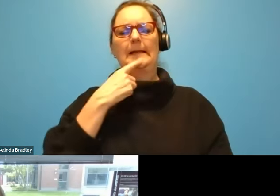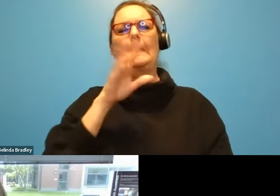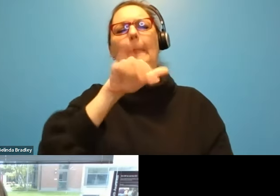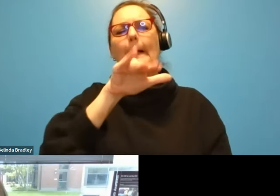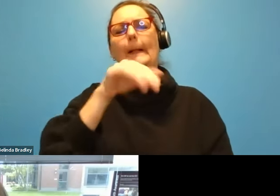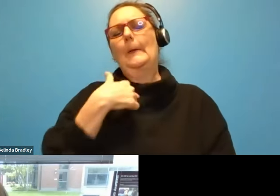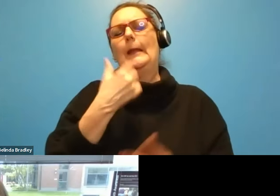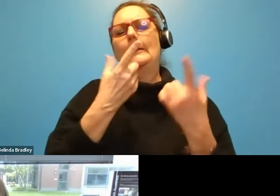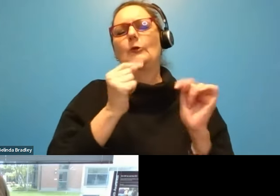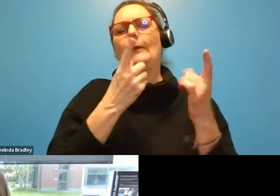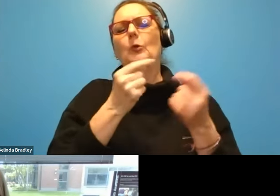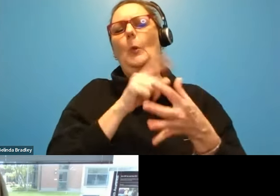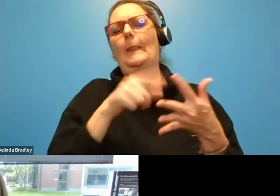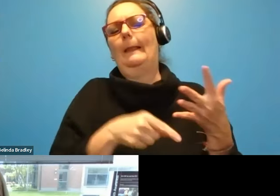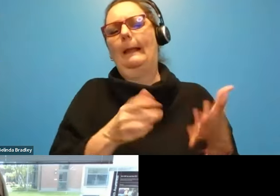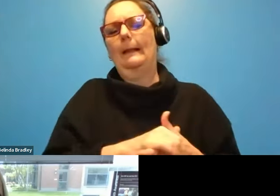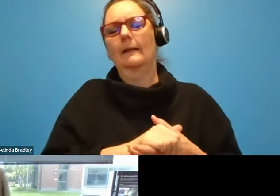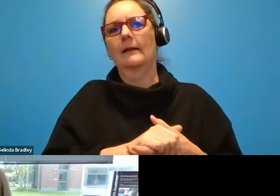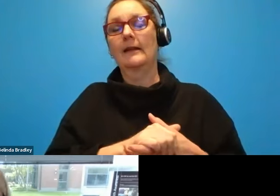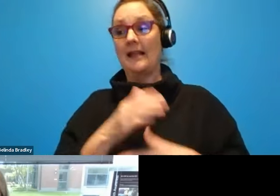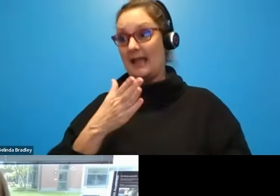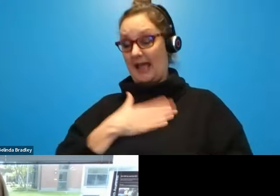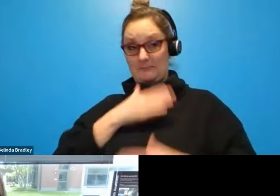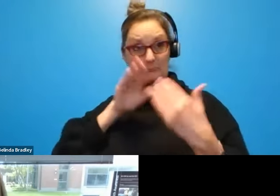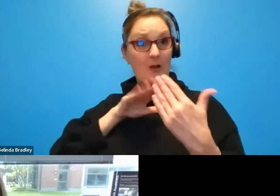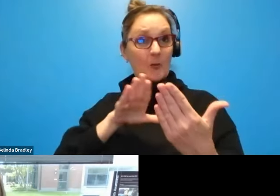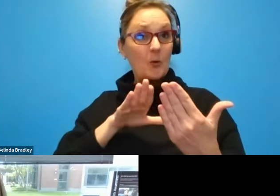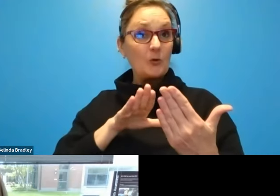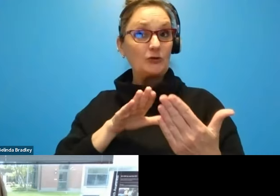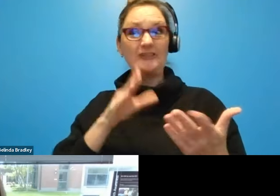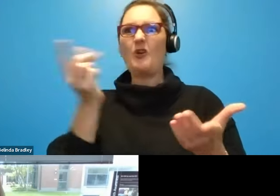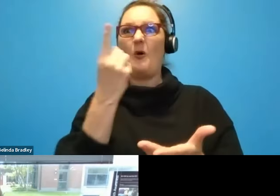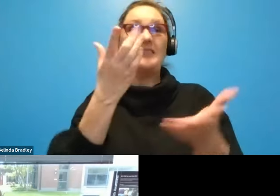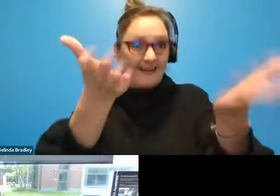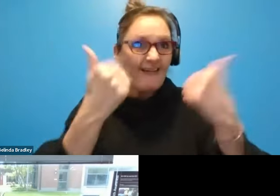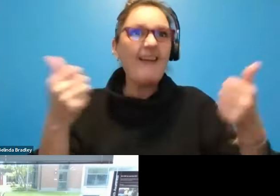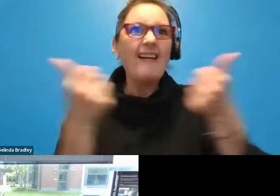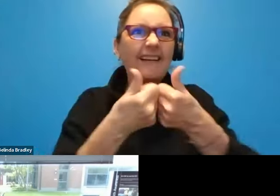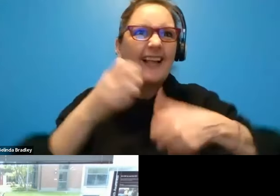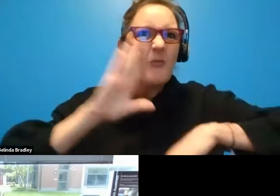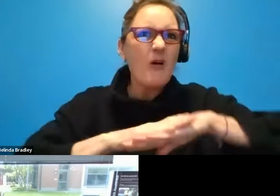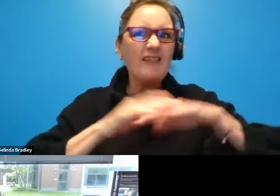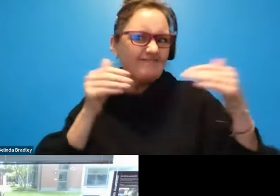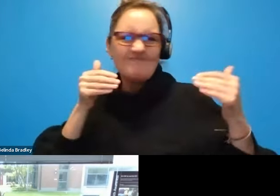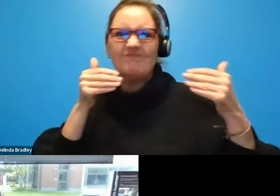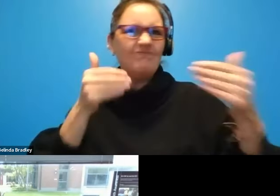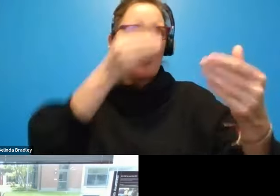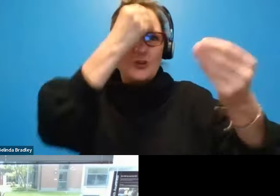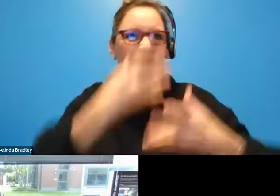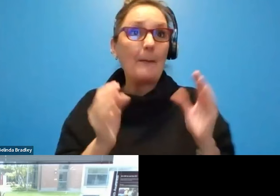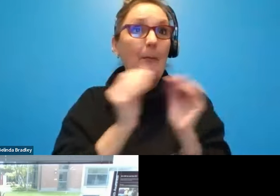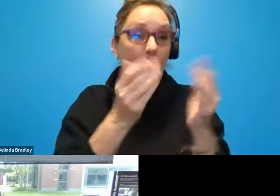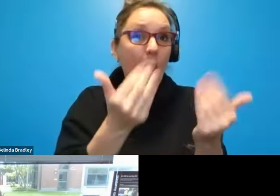And my general approach to anyone who is game on. Fill me in. Let's go. And so